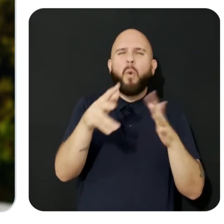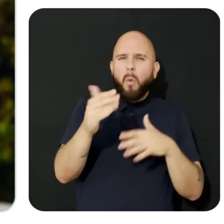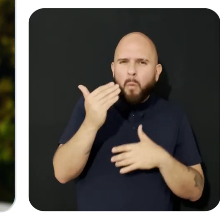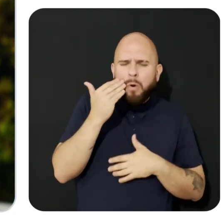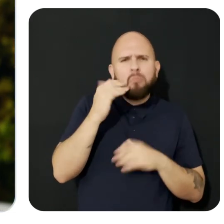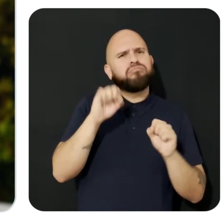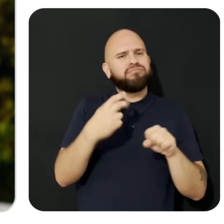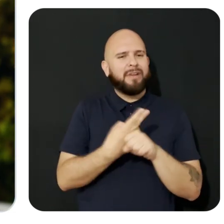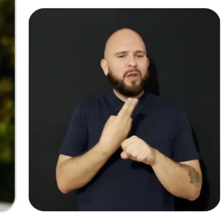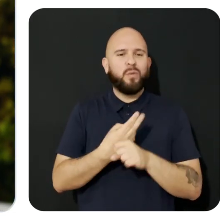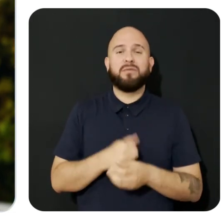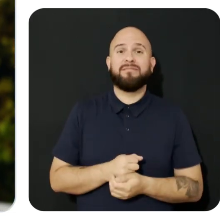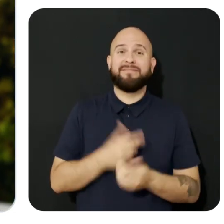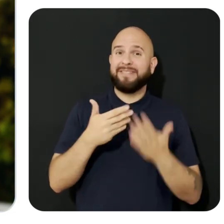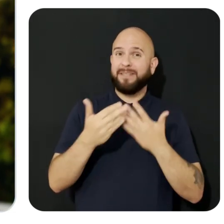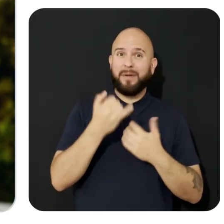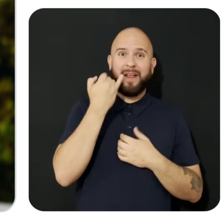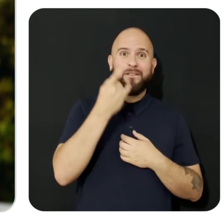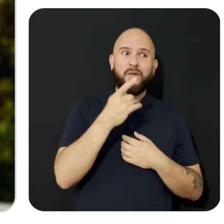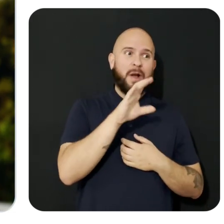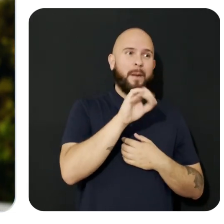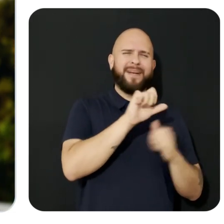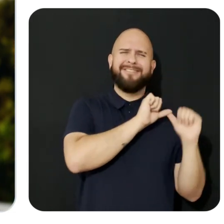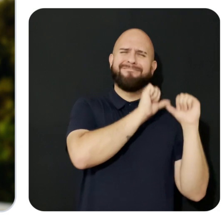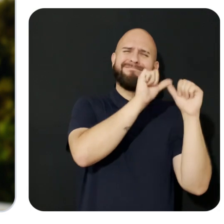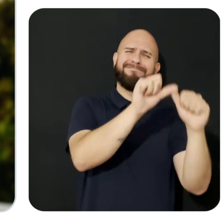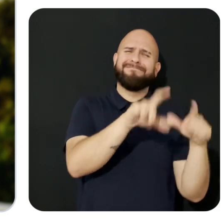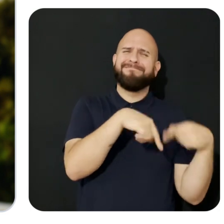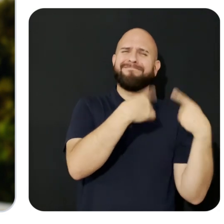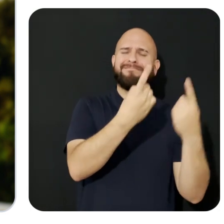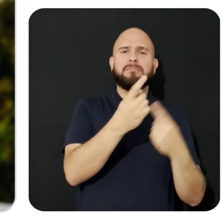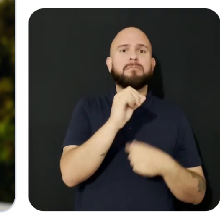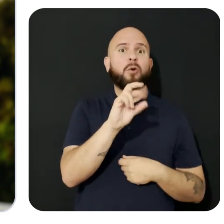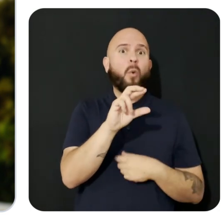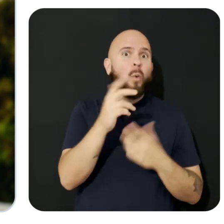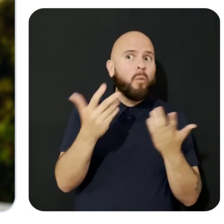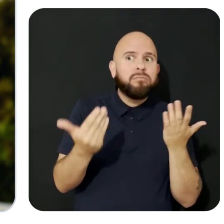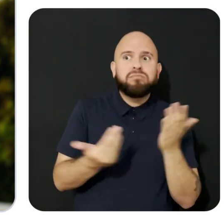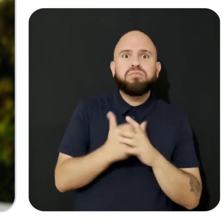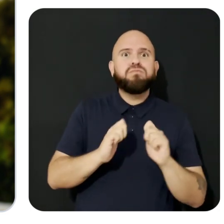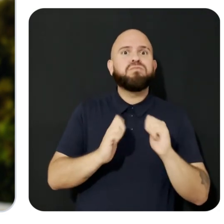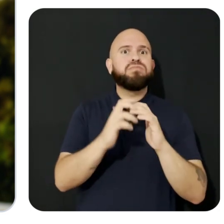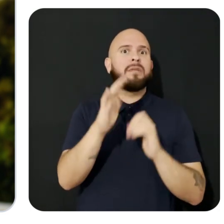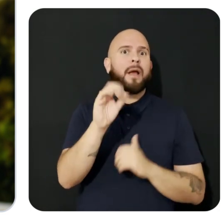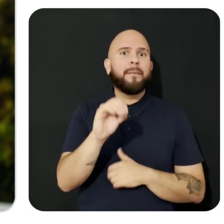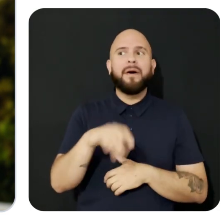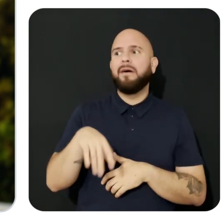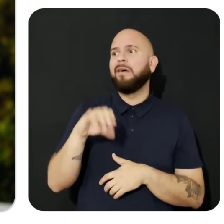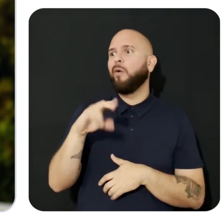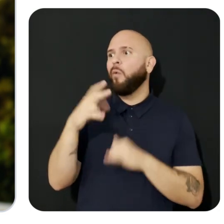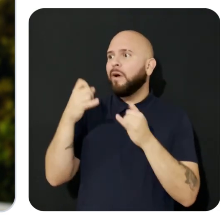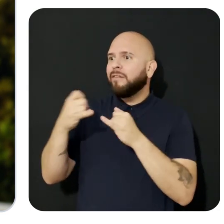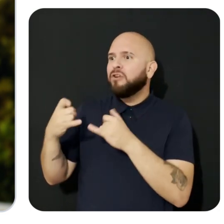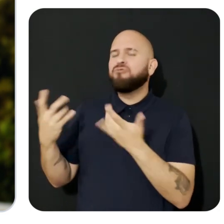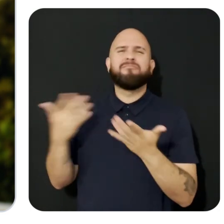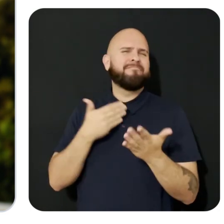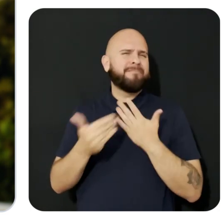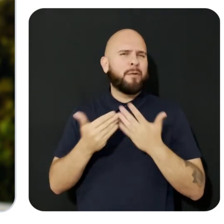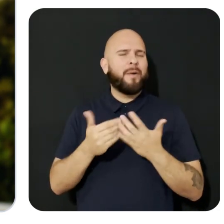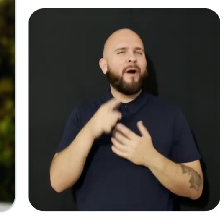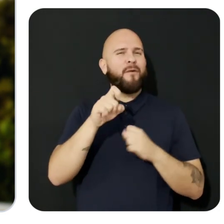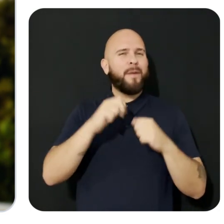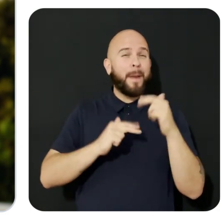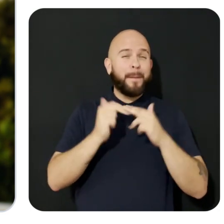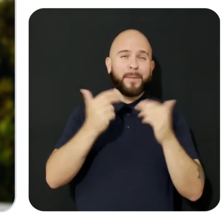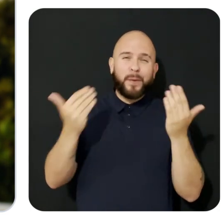company, startup, or individual, you can build completely new immersive apps or take your existing mobile app and extend it